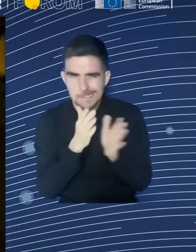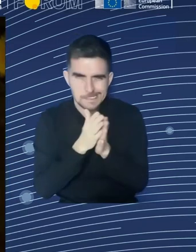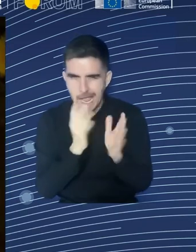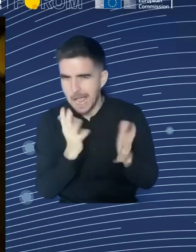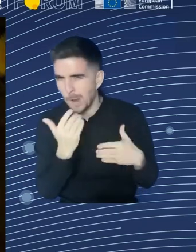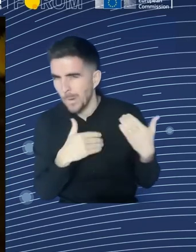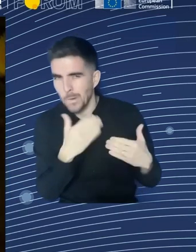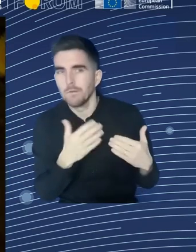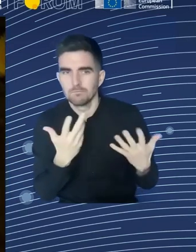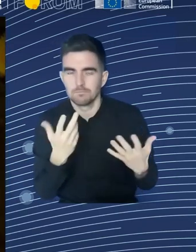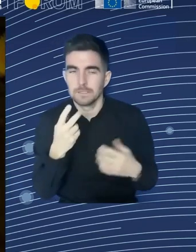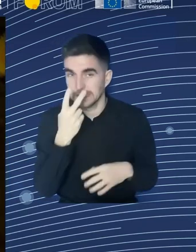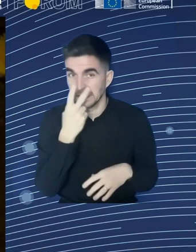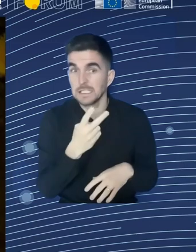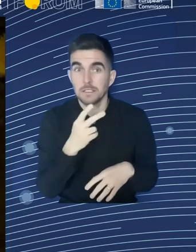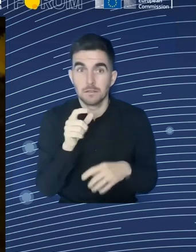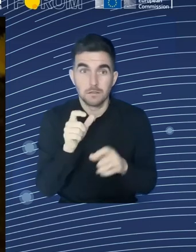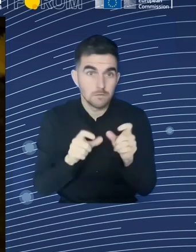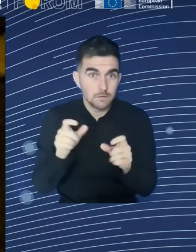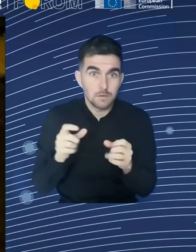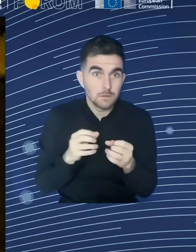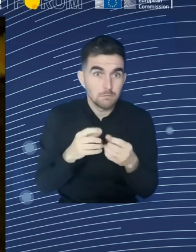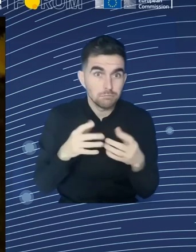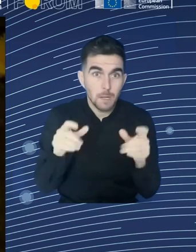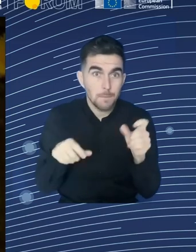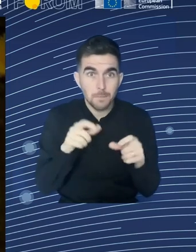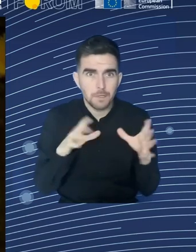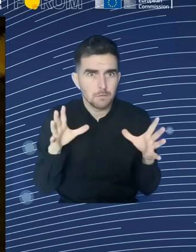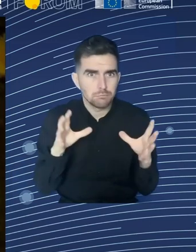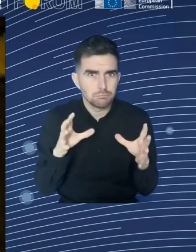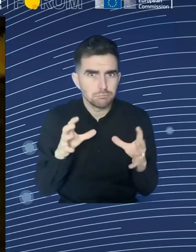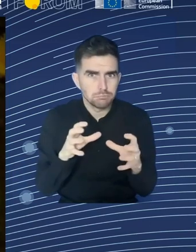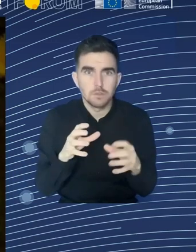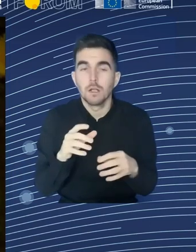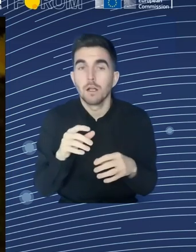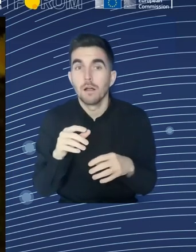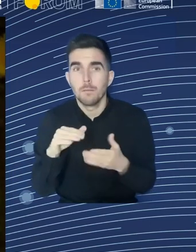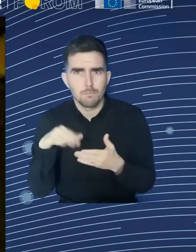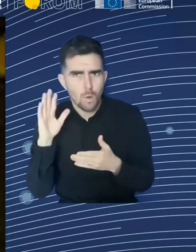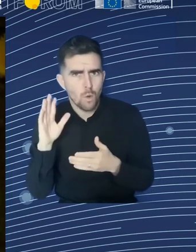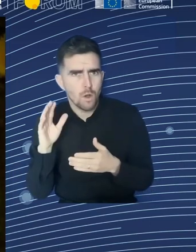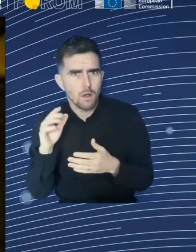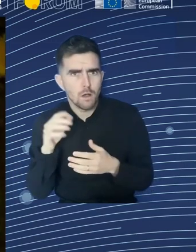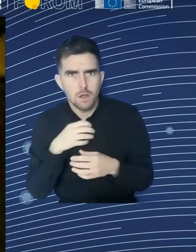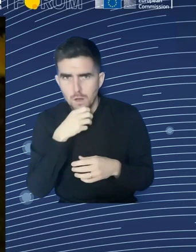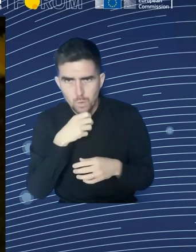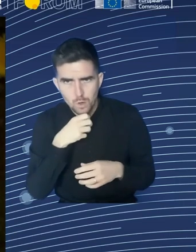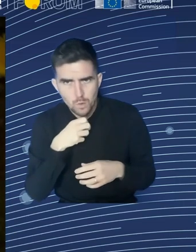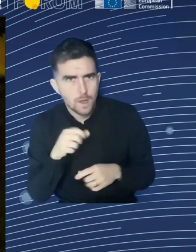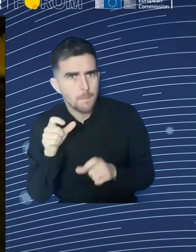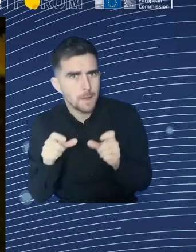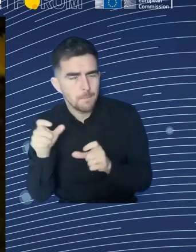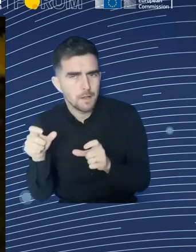manage to overcome these new challenges, which require better knowledge,